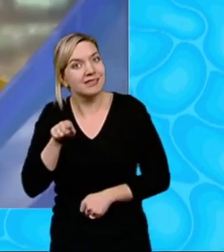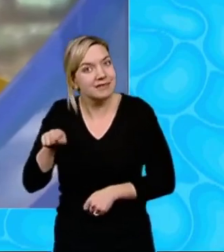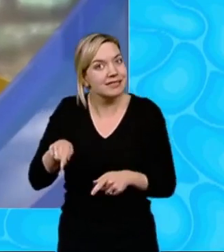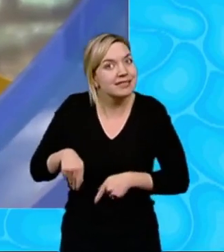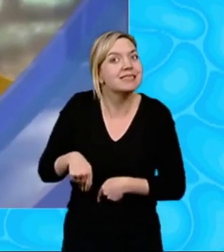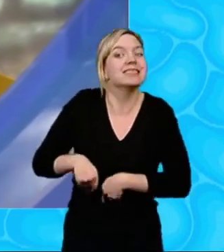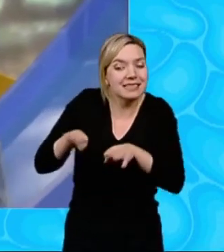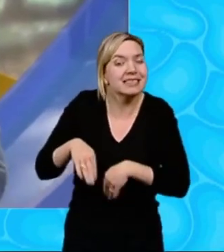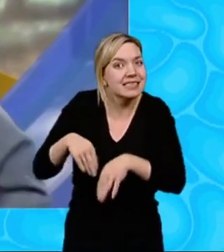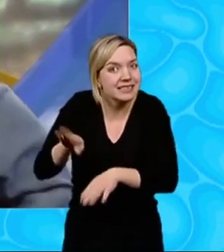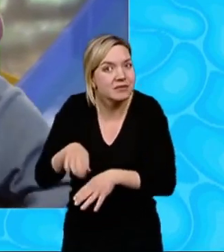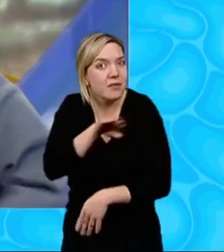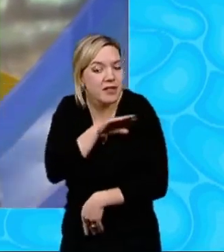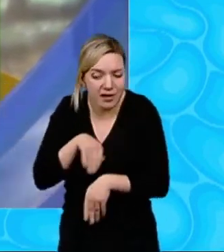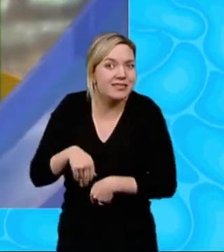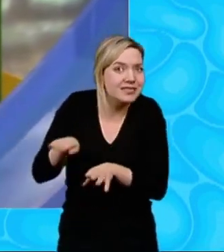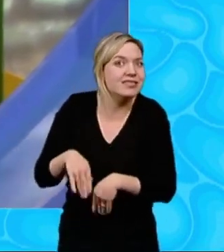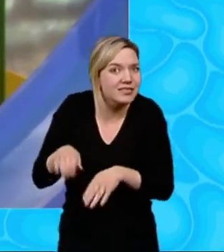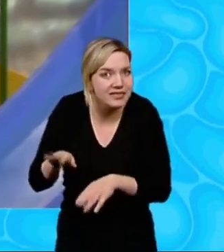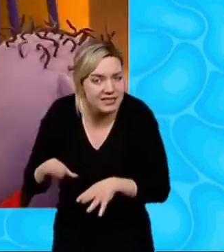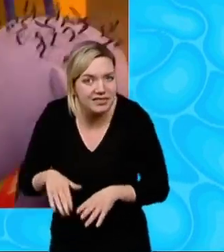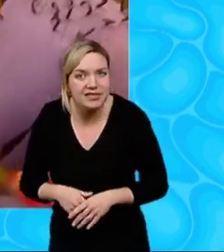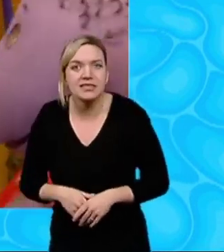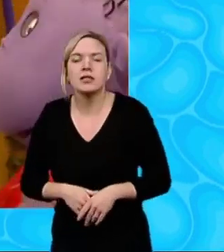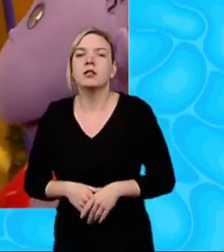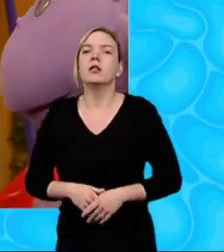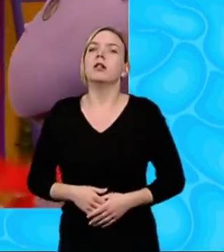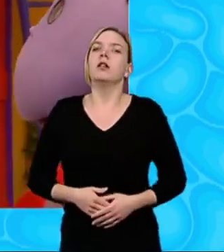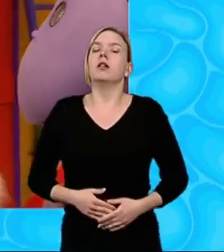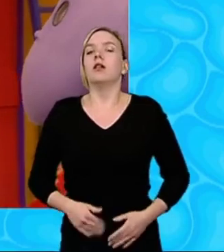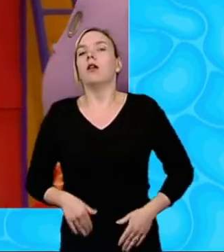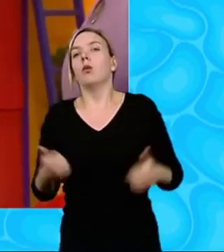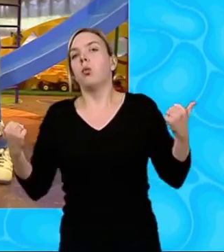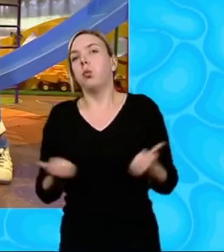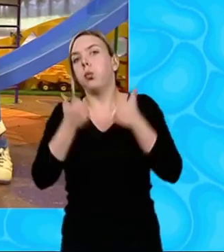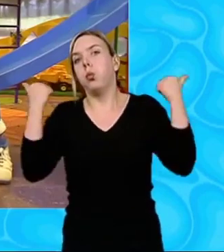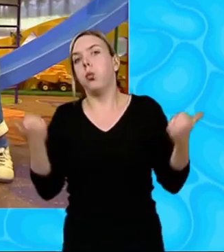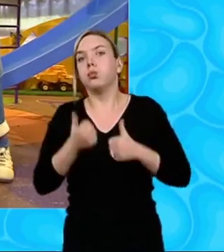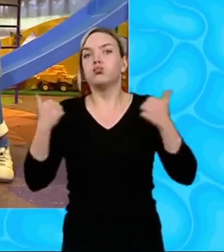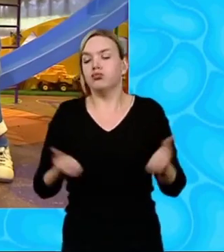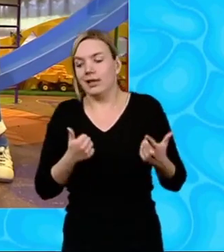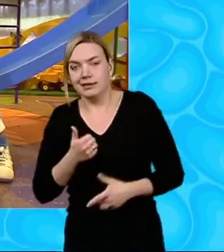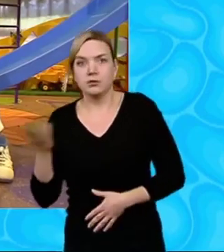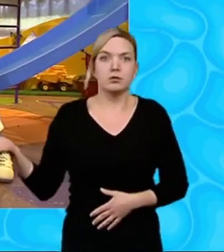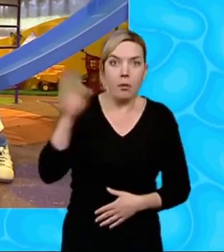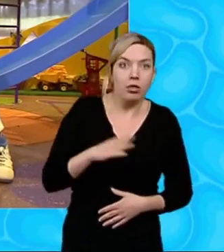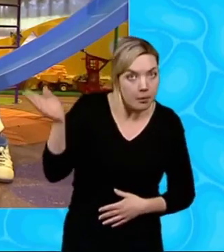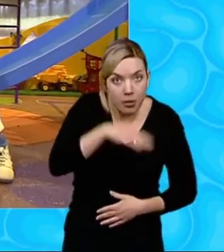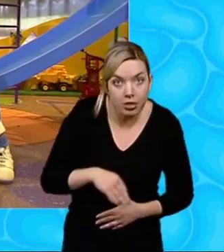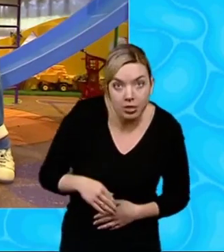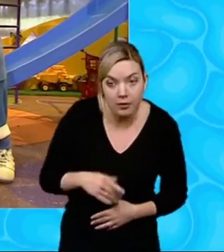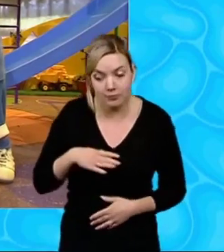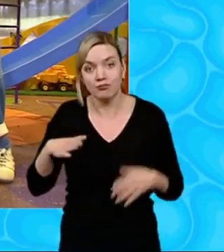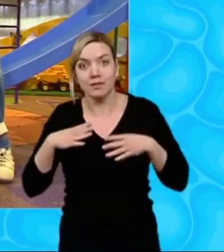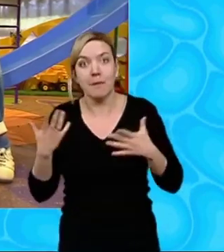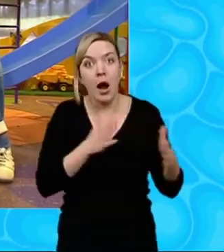Izzles out of the garden for a bit longer Oh, please, Fizz Oh, OK Right, come on, come inside and play hospitals,